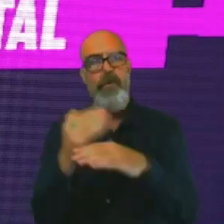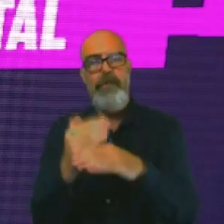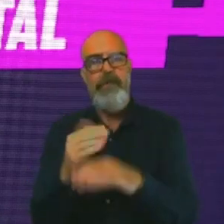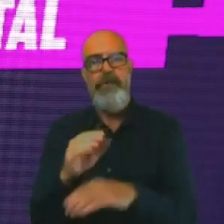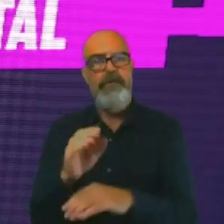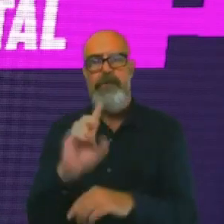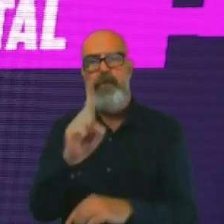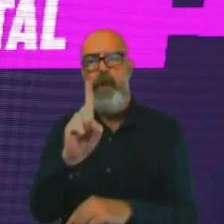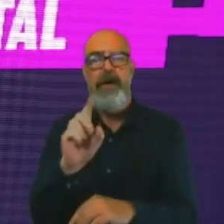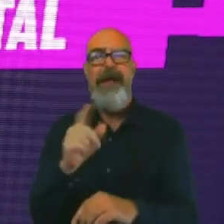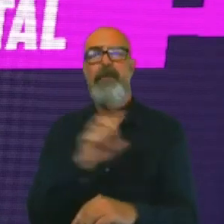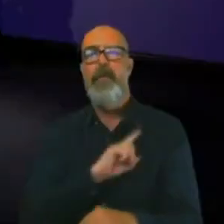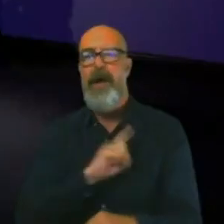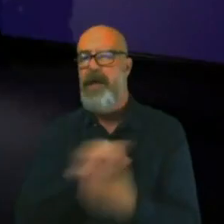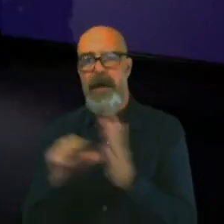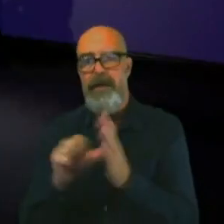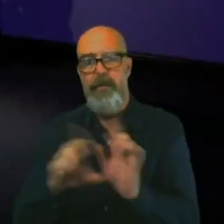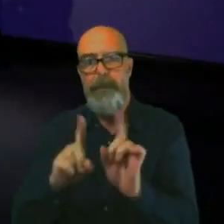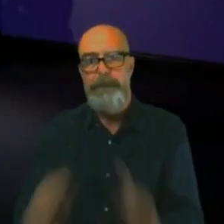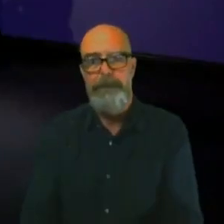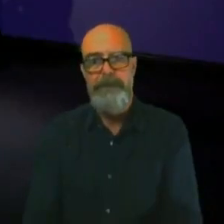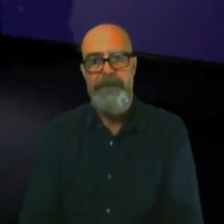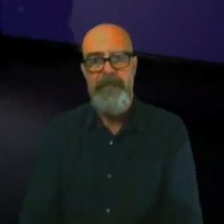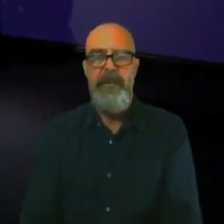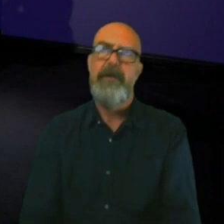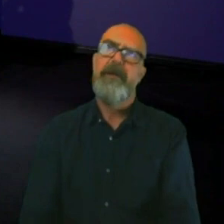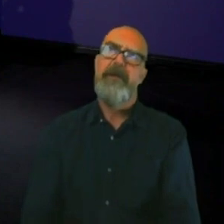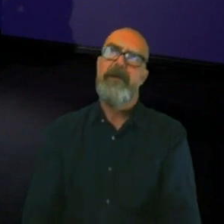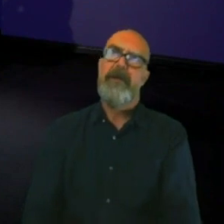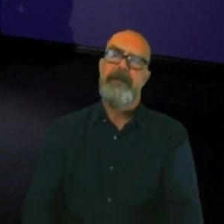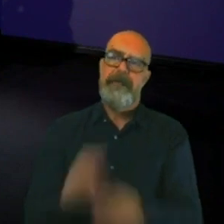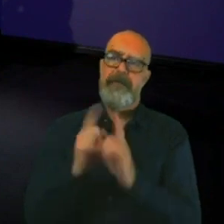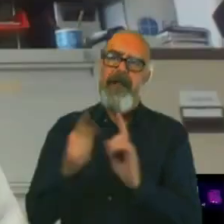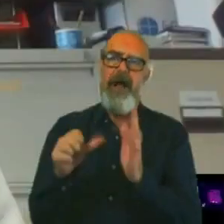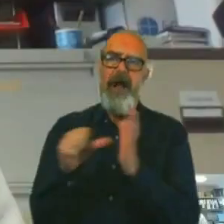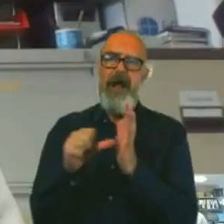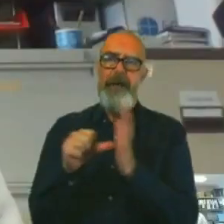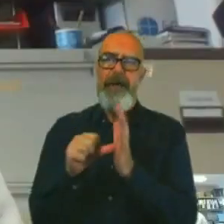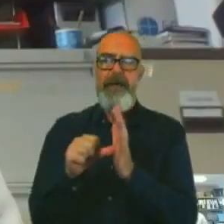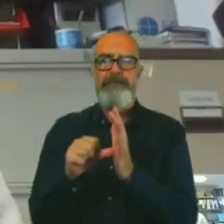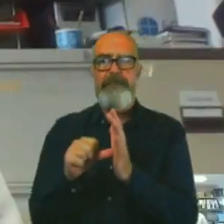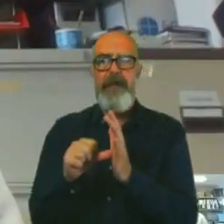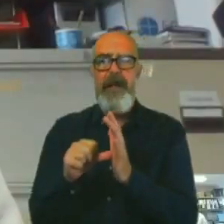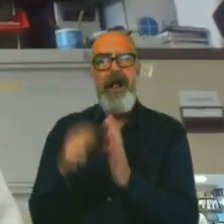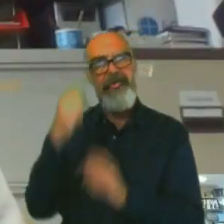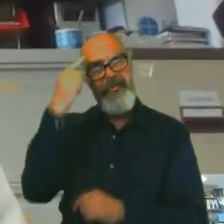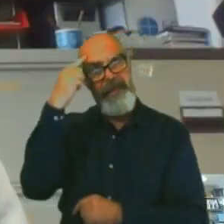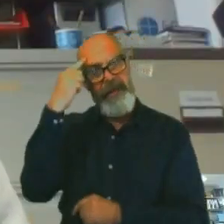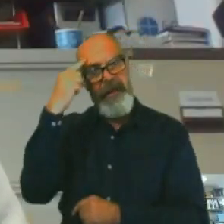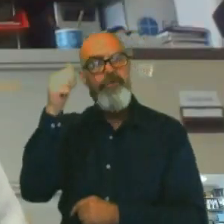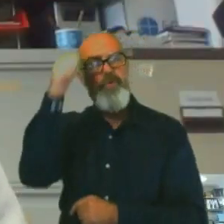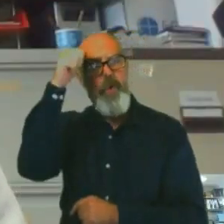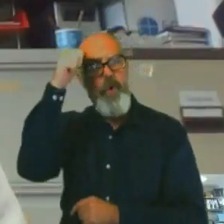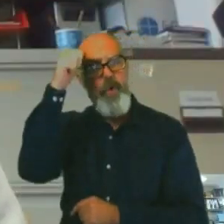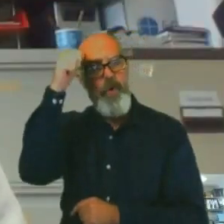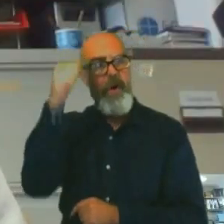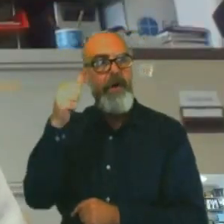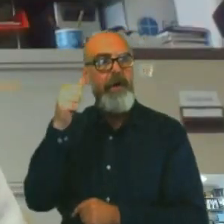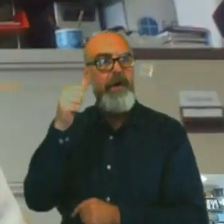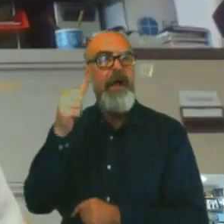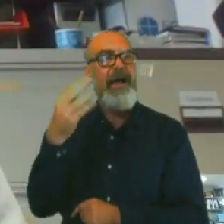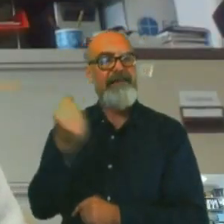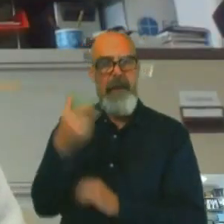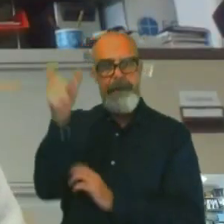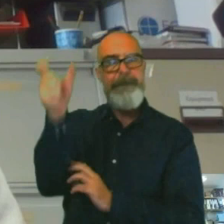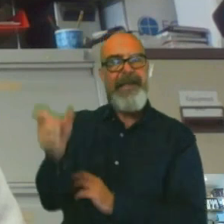The hardest part is probably knowing that you have a patient at the end of these samples. And sometimes there